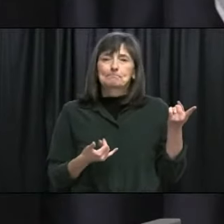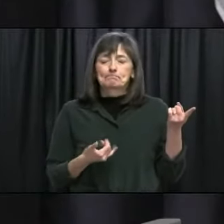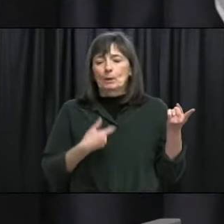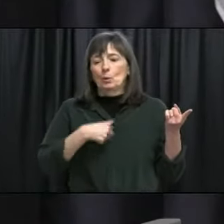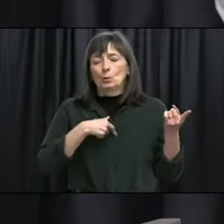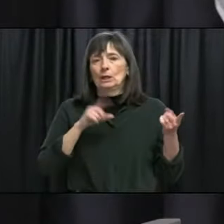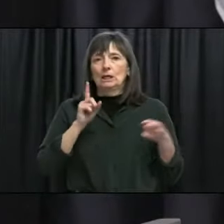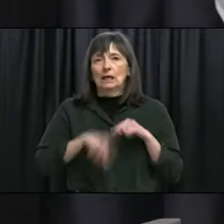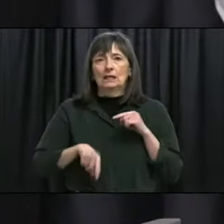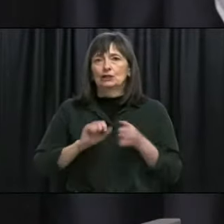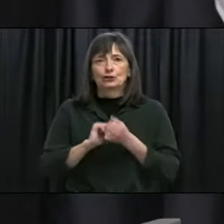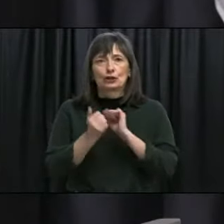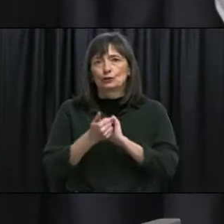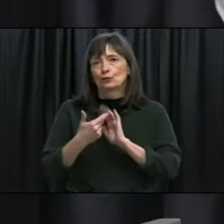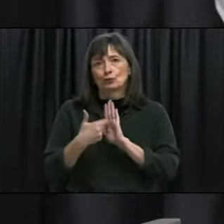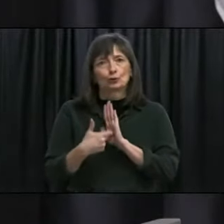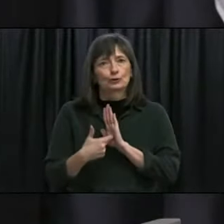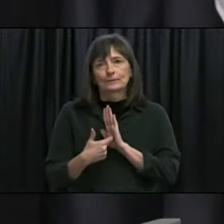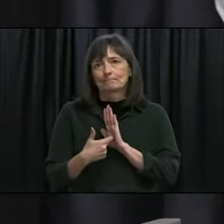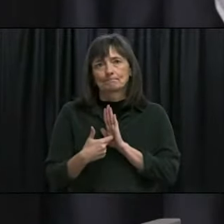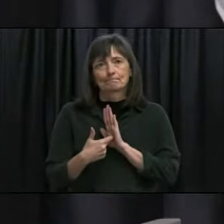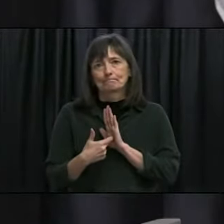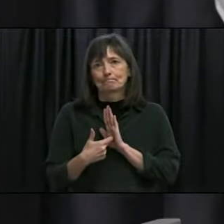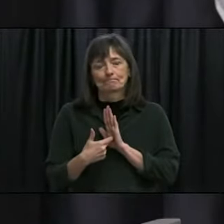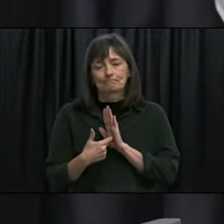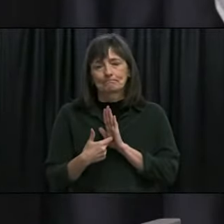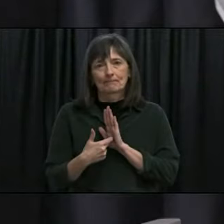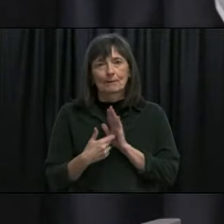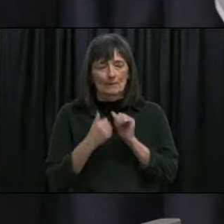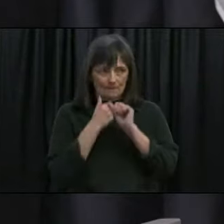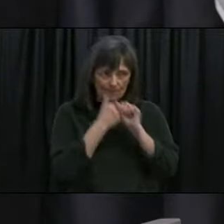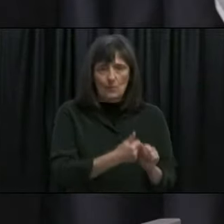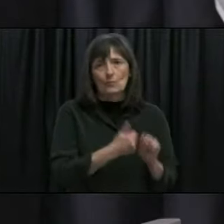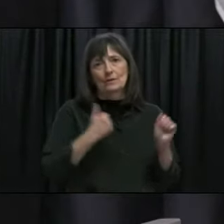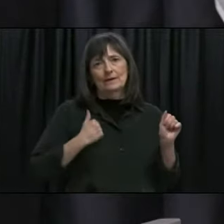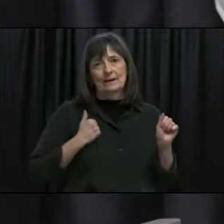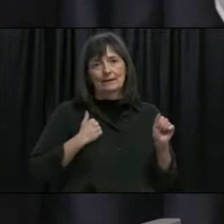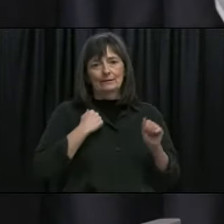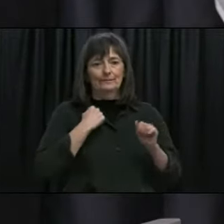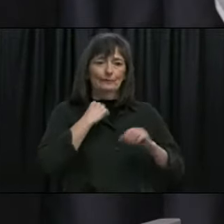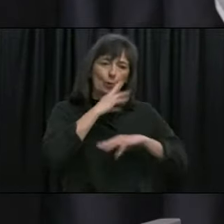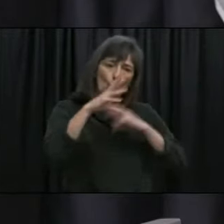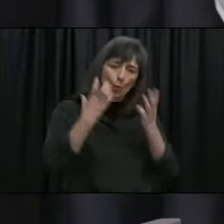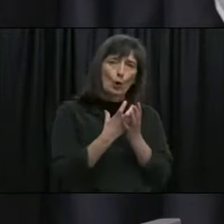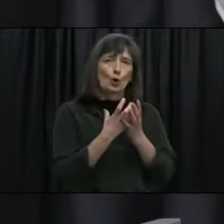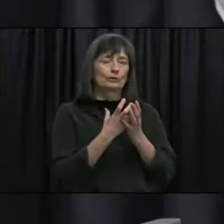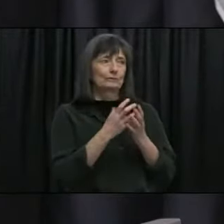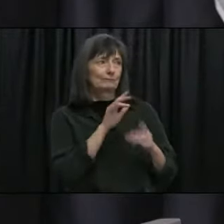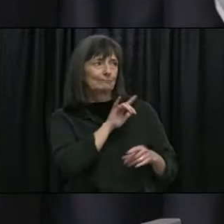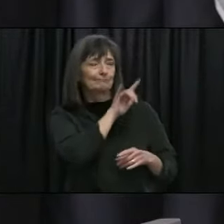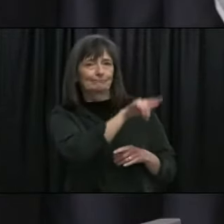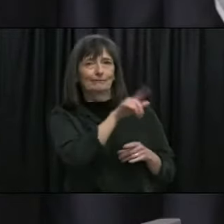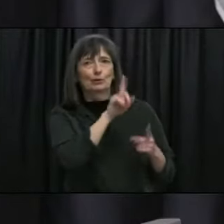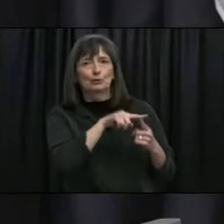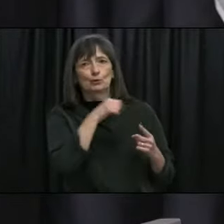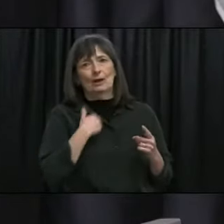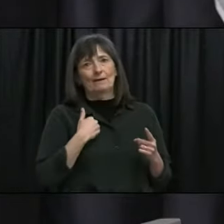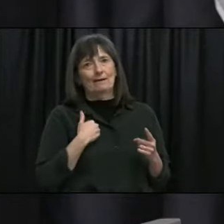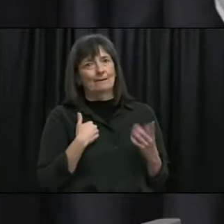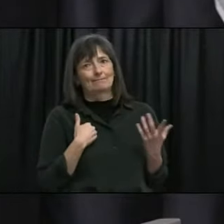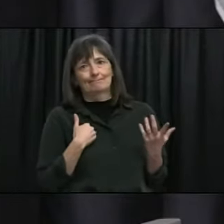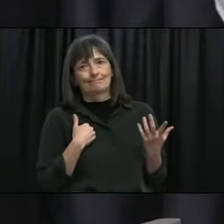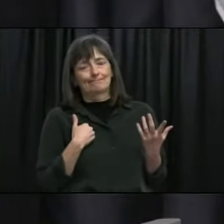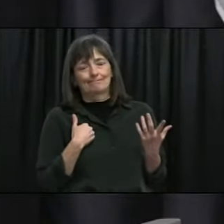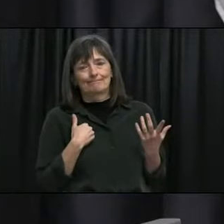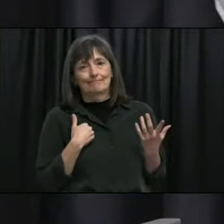not have the ability to override those orders that are in place but we will be